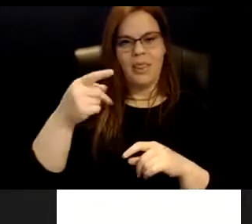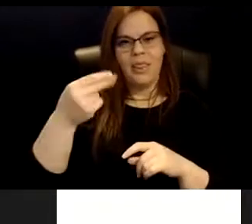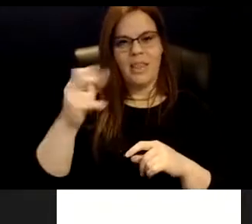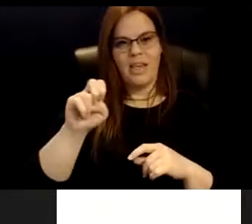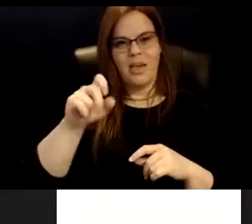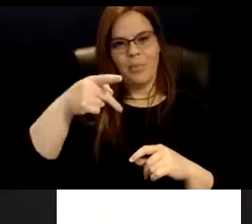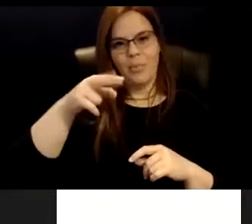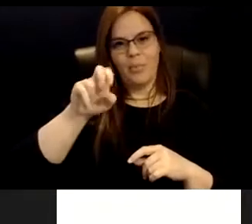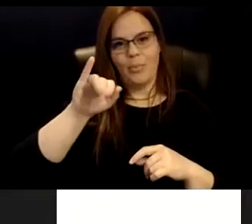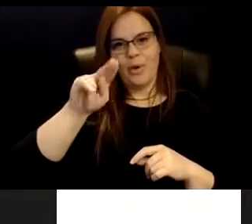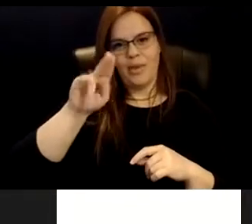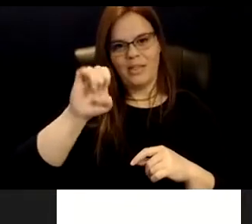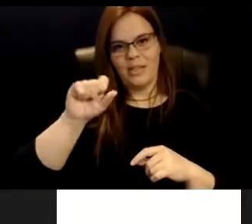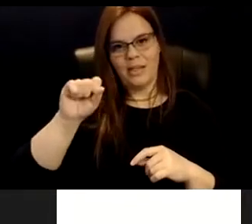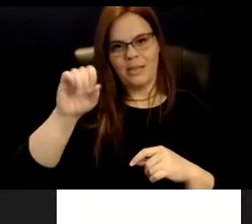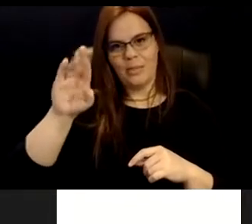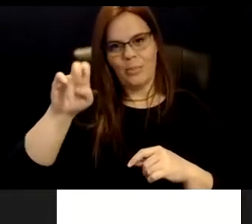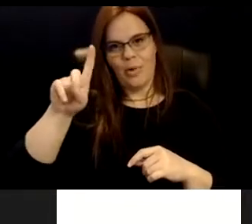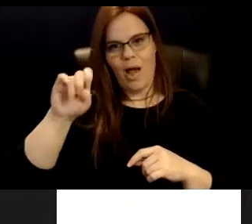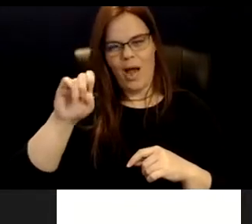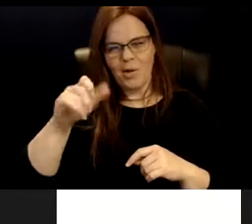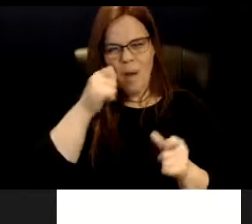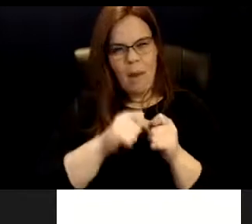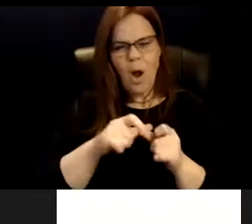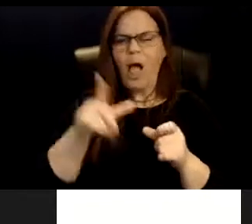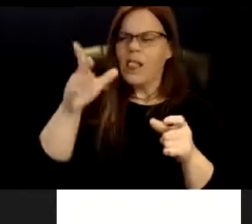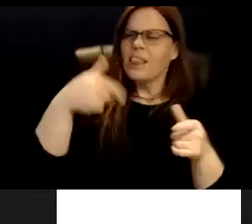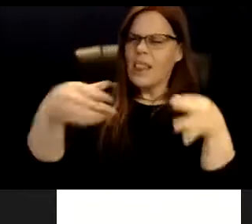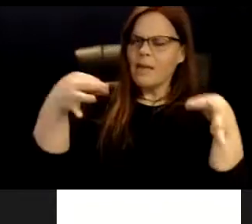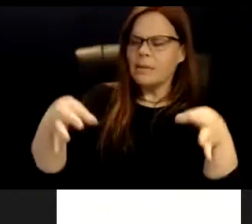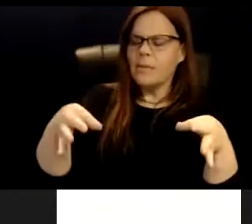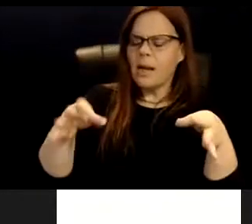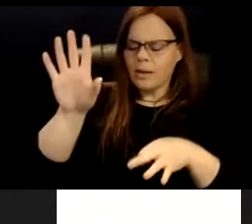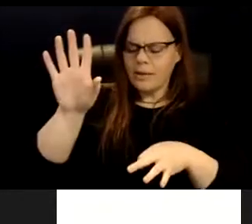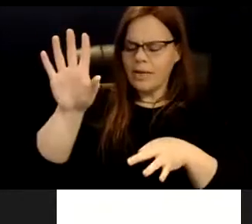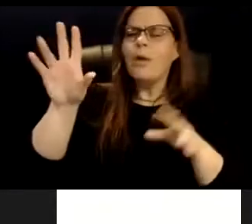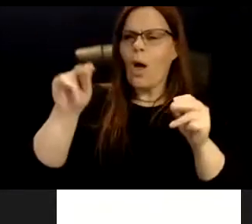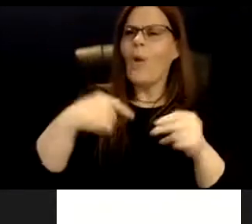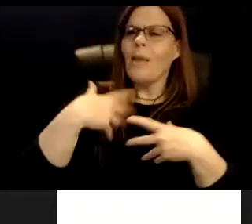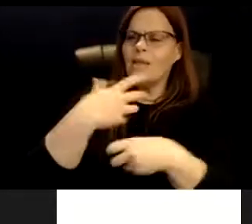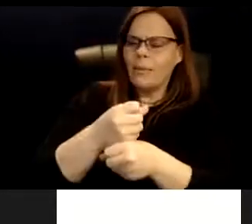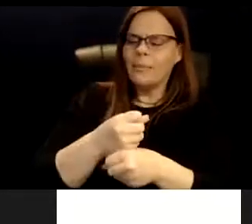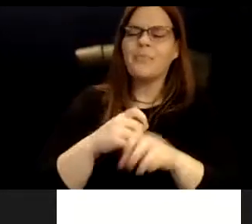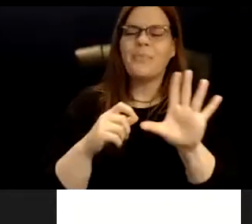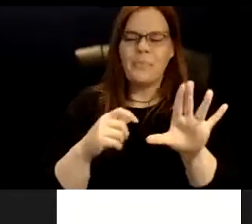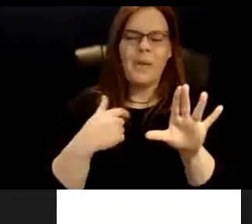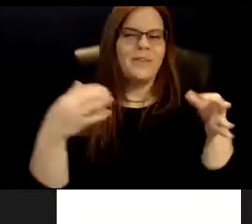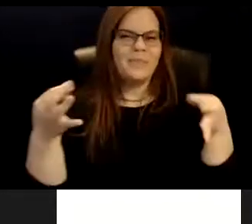So I'm going to try to sum this up. So I got into this work because I'm